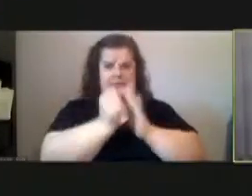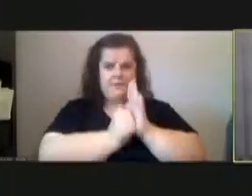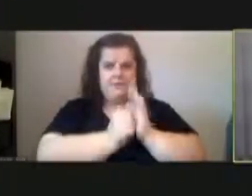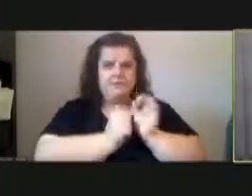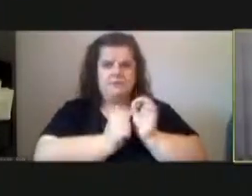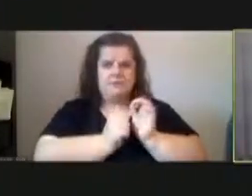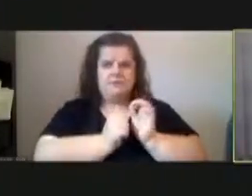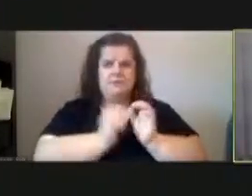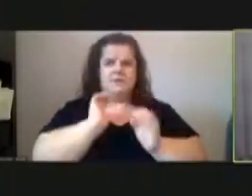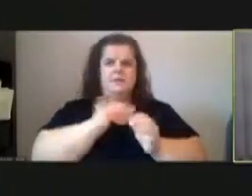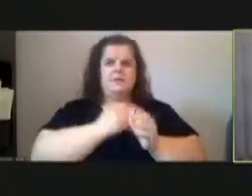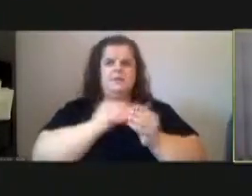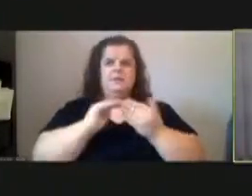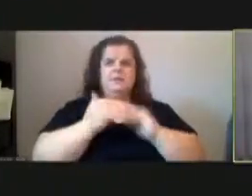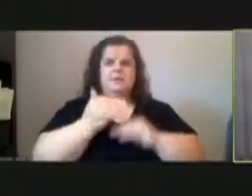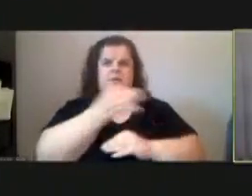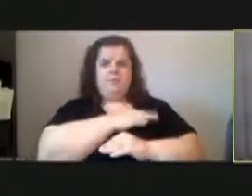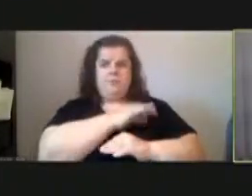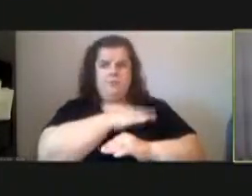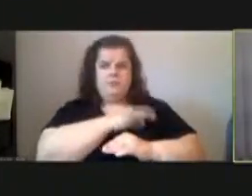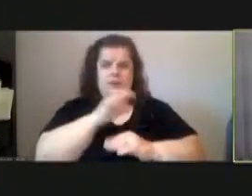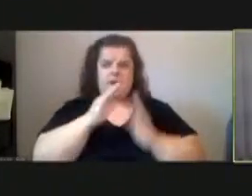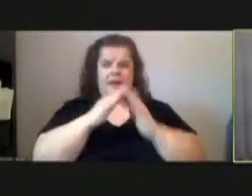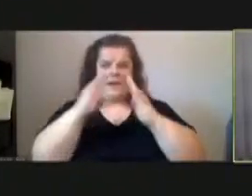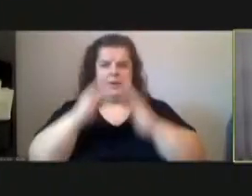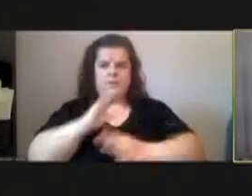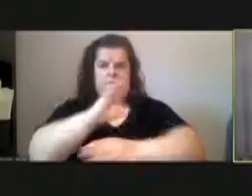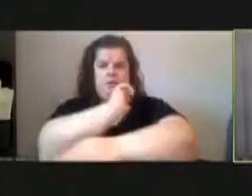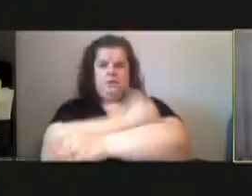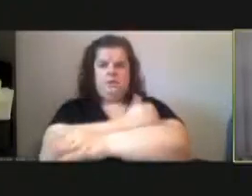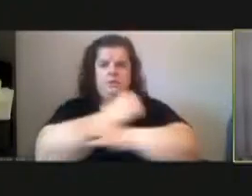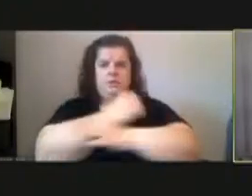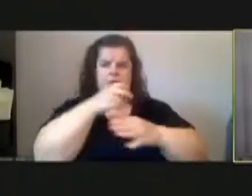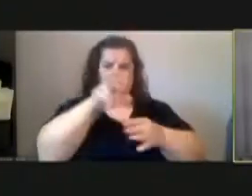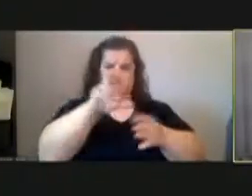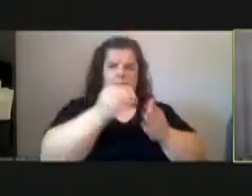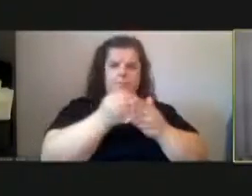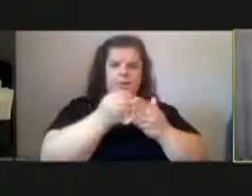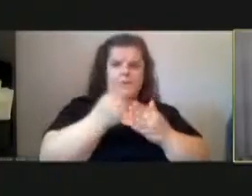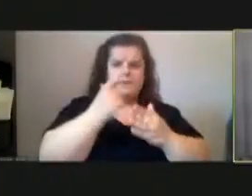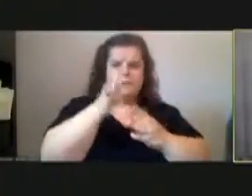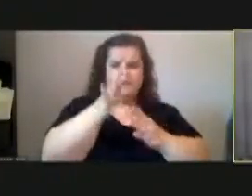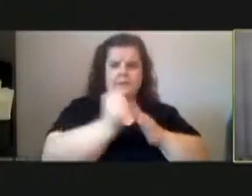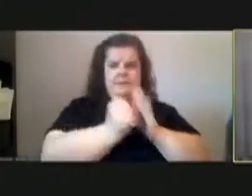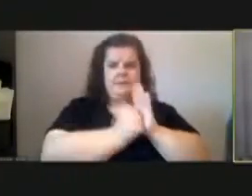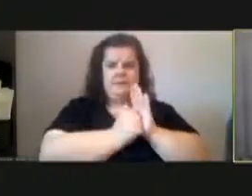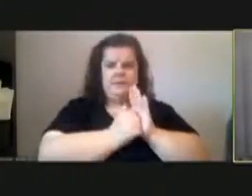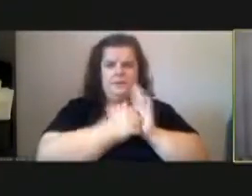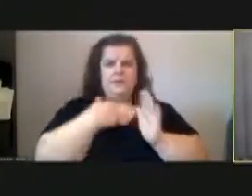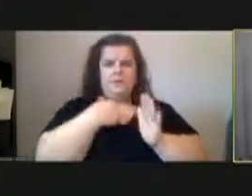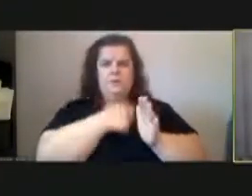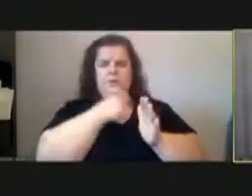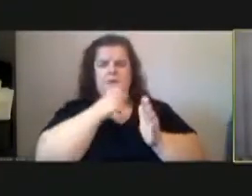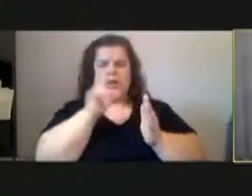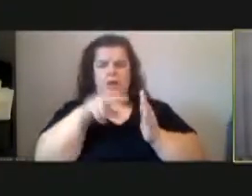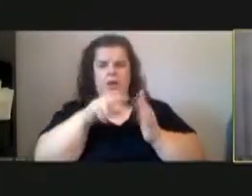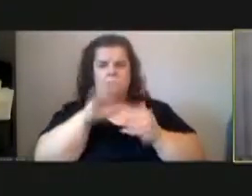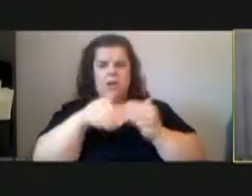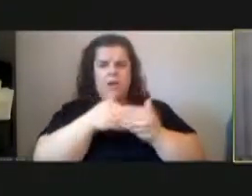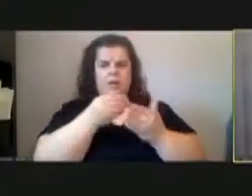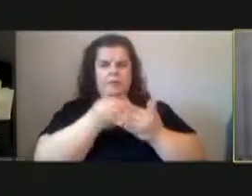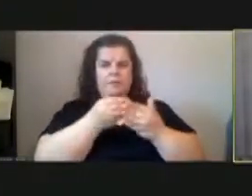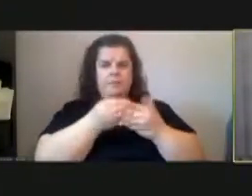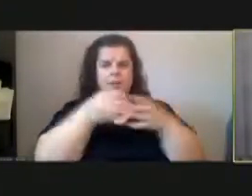our city of pittsburgh housing authority is putting in money from its accounts and so we're not looking at all of that here so